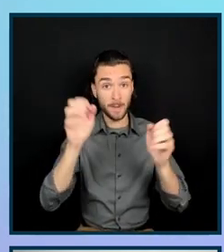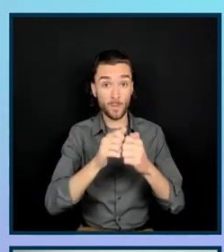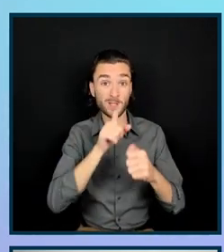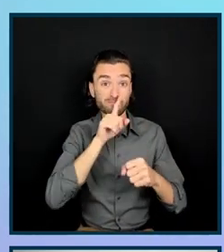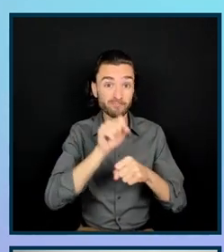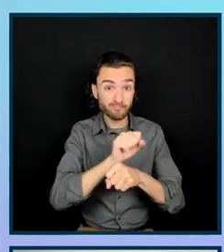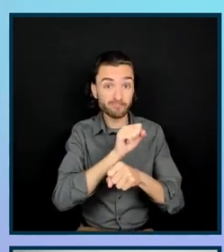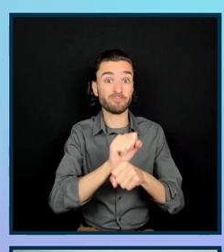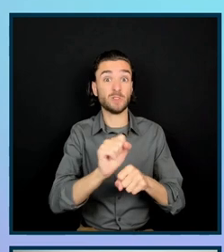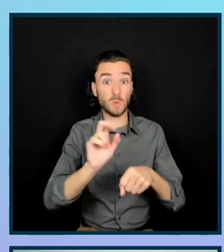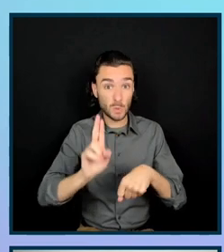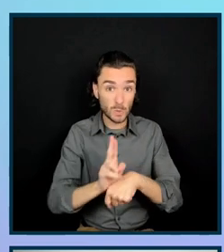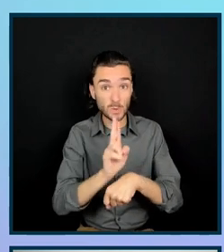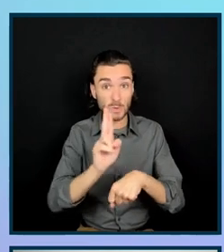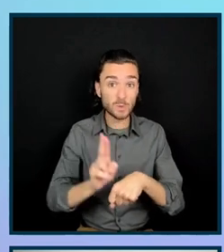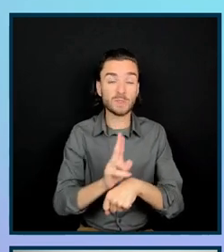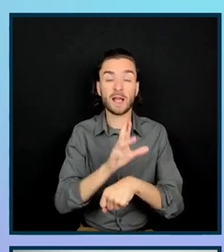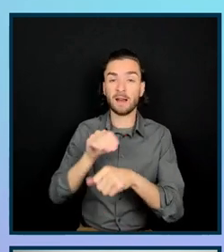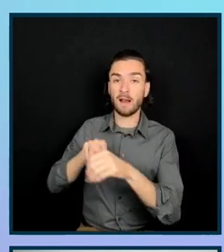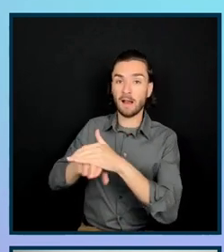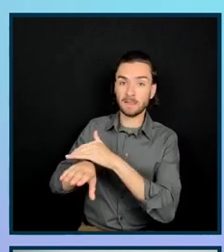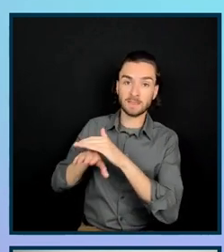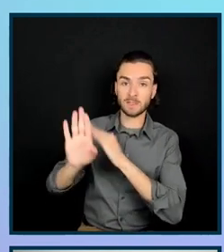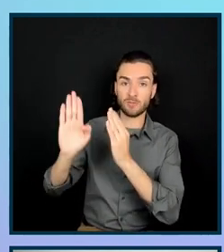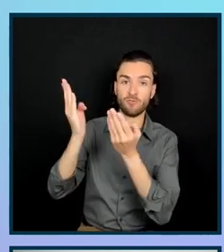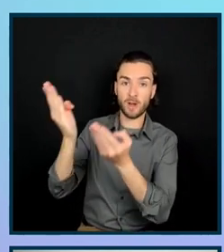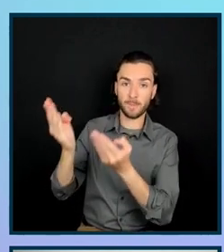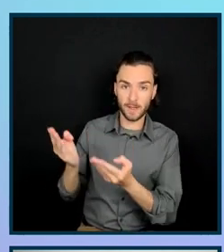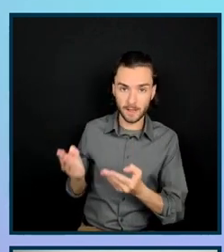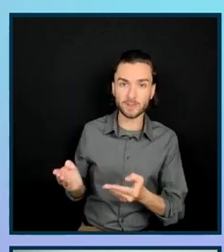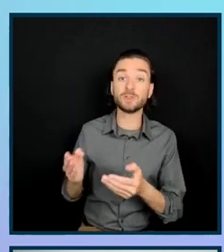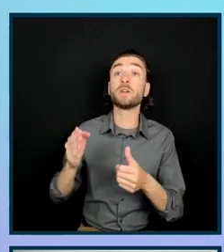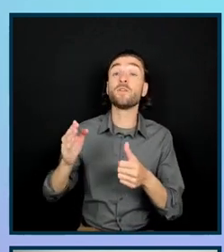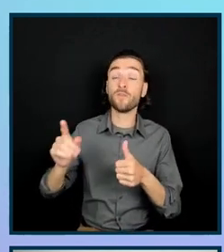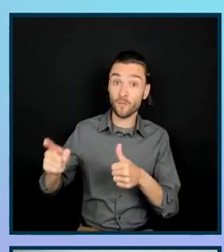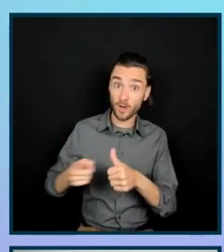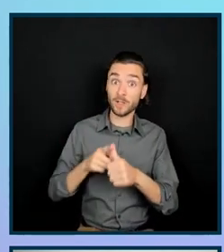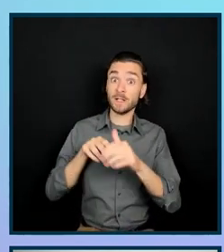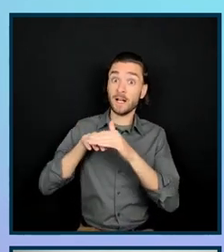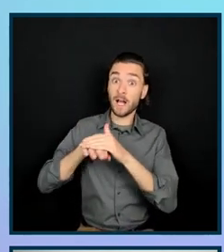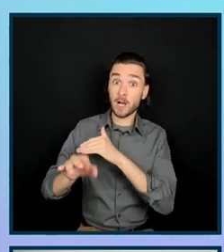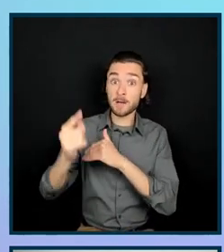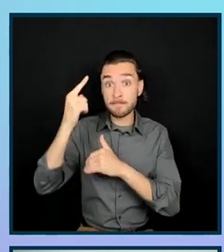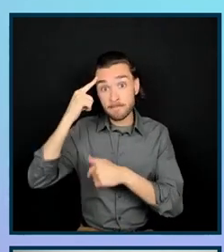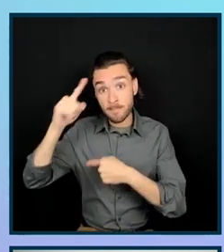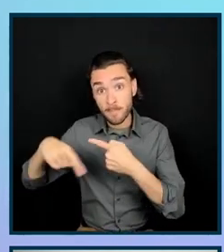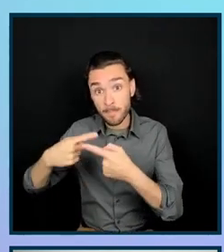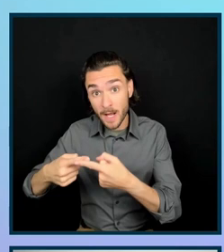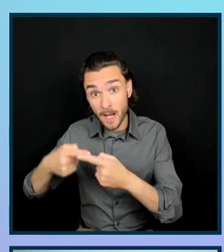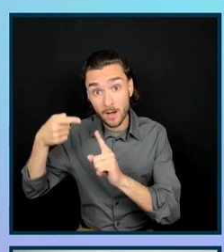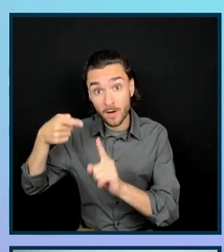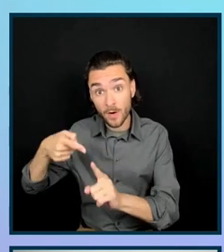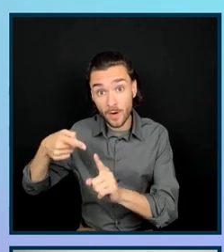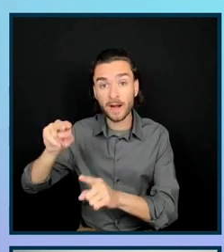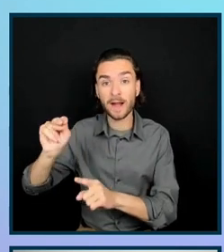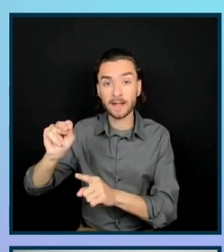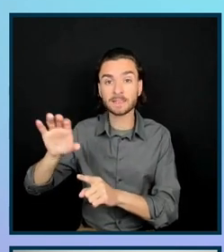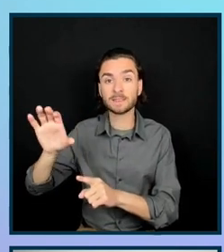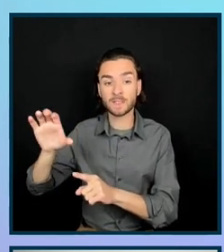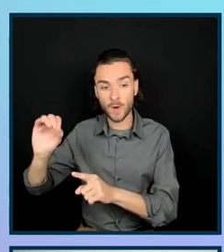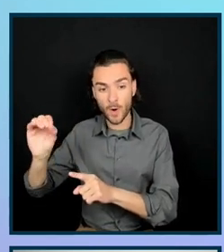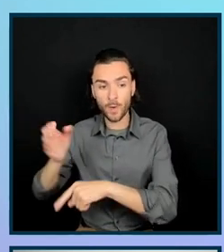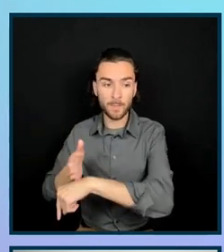accessibility. Originally, the plan was more focused on usability and SEO improvements. But after further